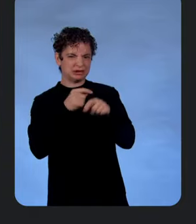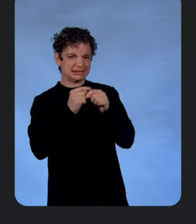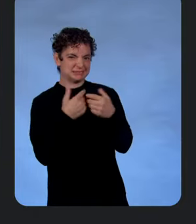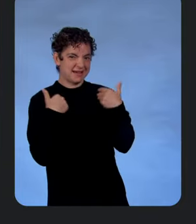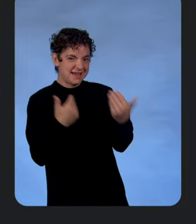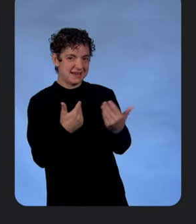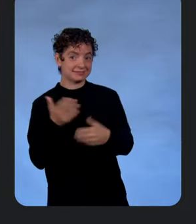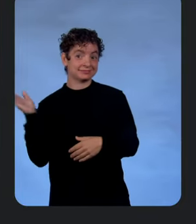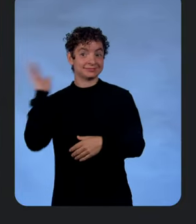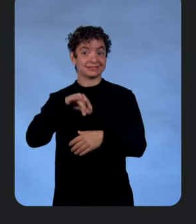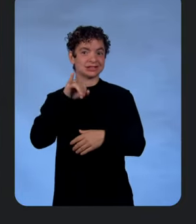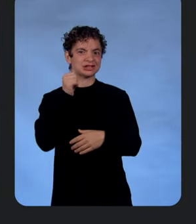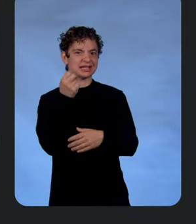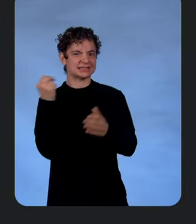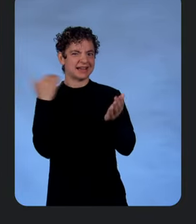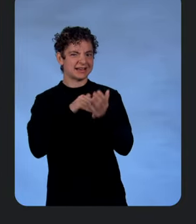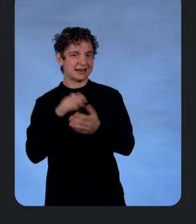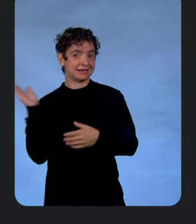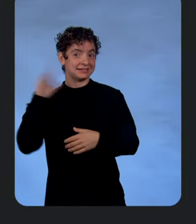killing it today? Jason Davenport.